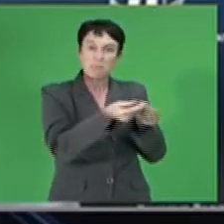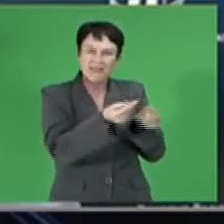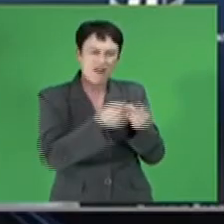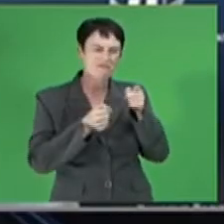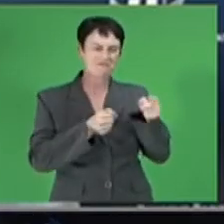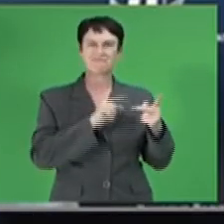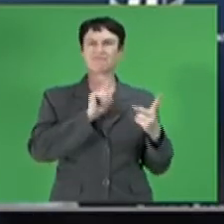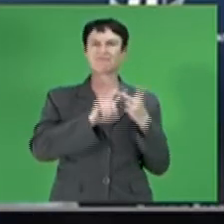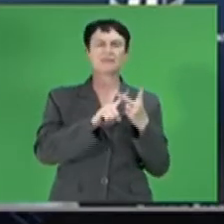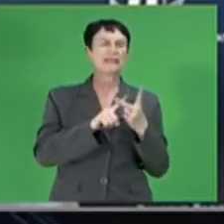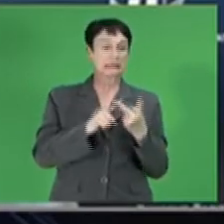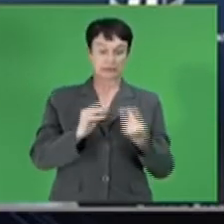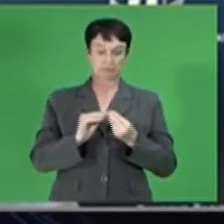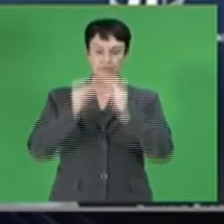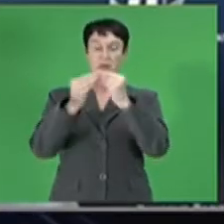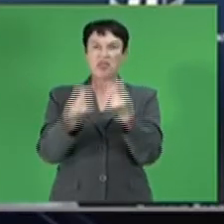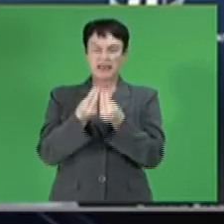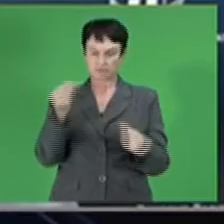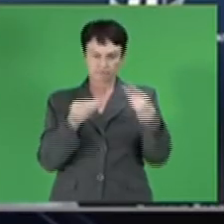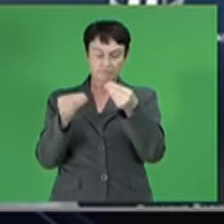intermediate inputs, and food.